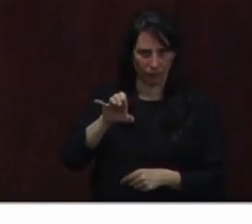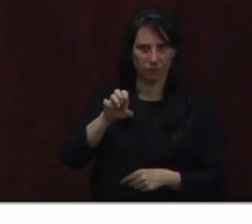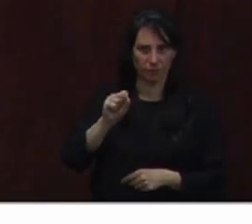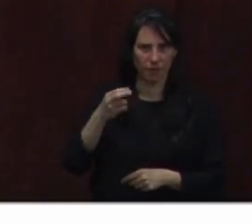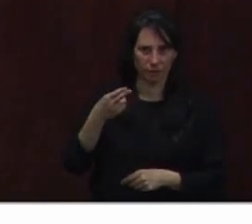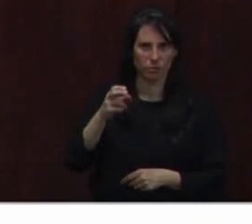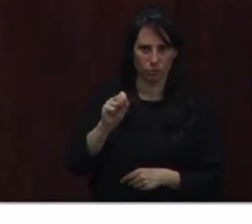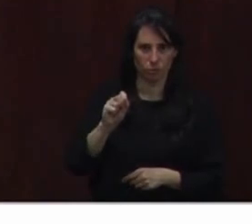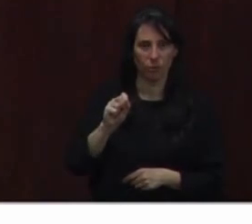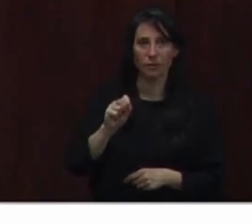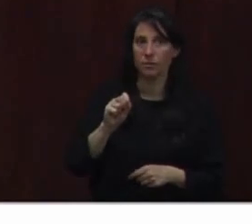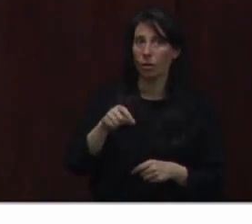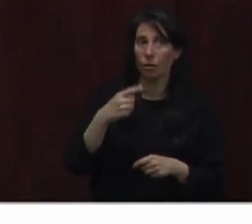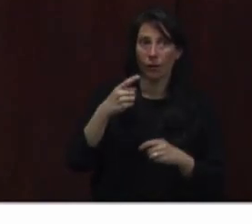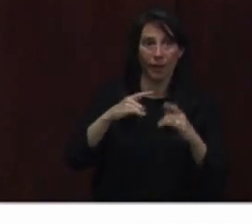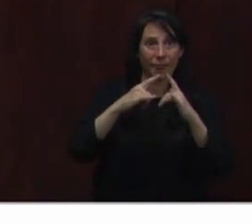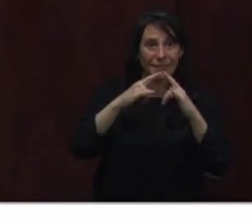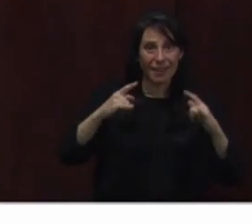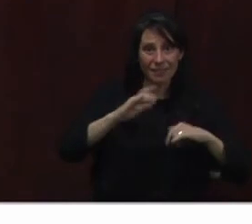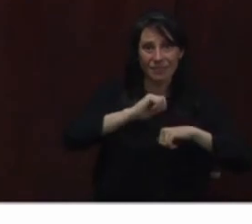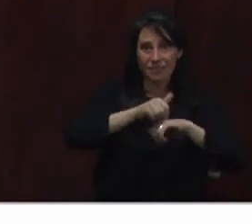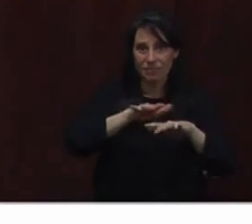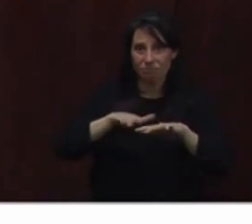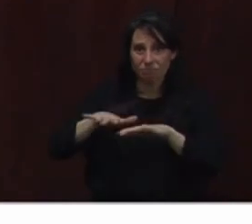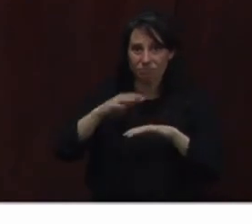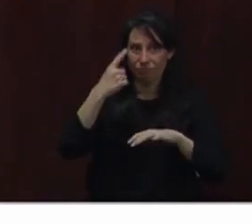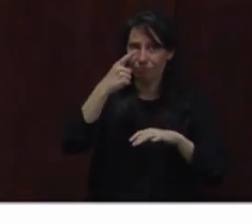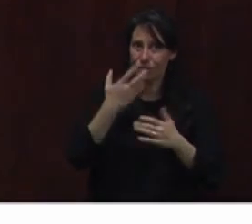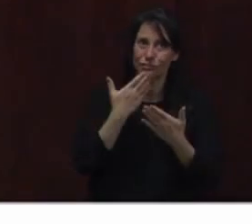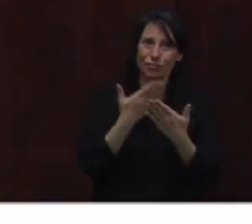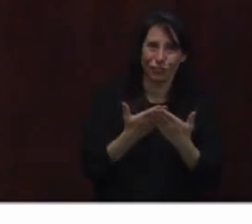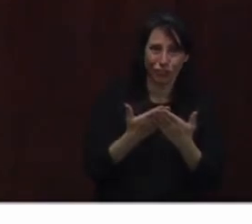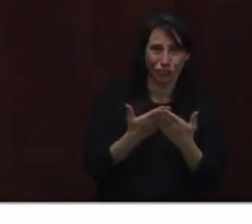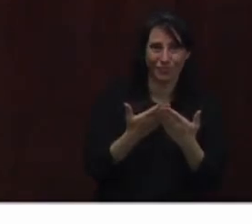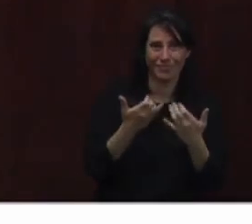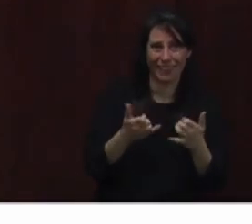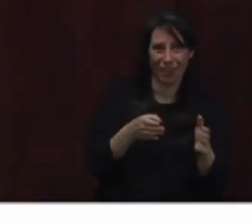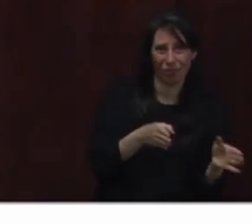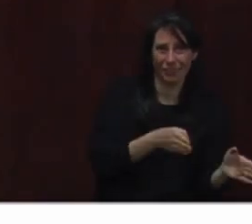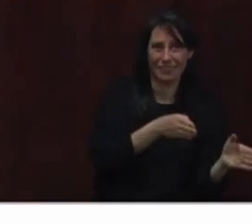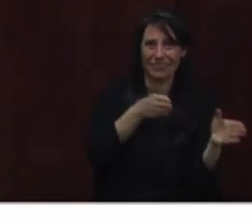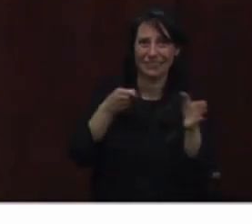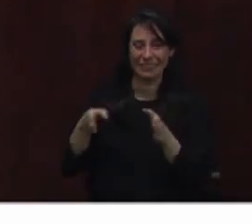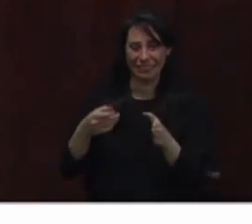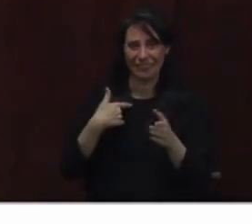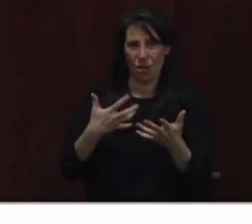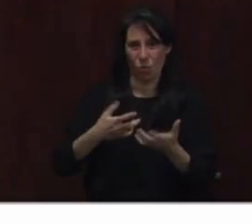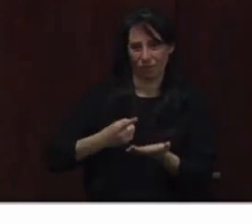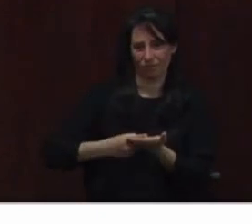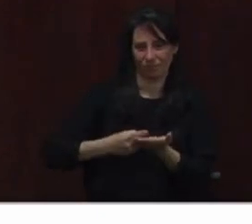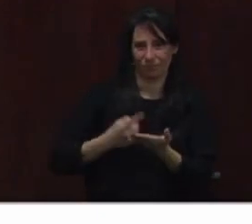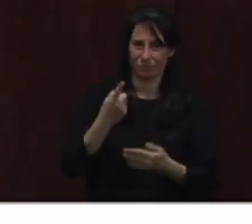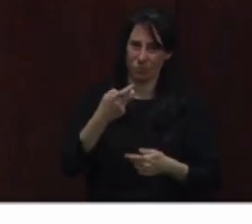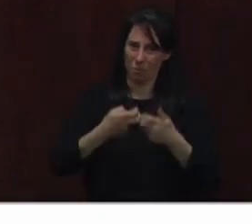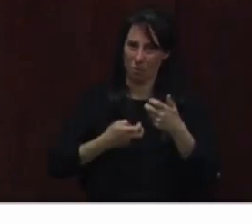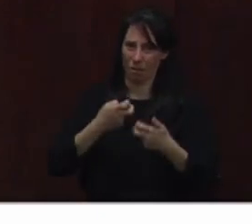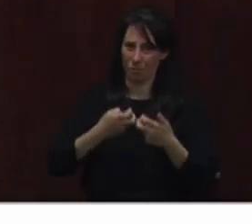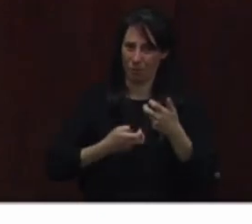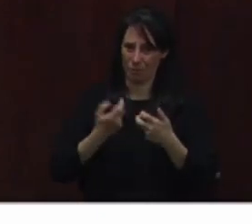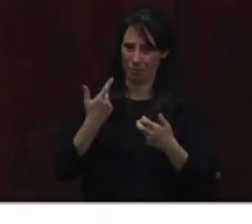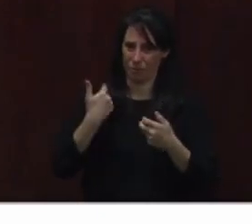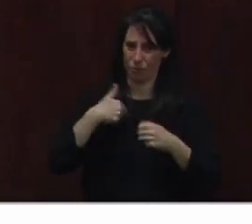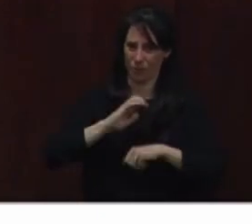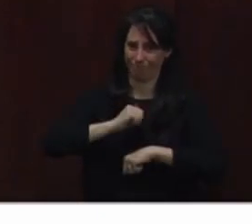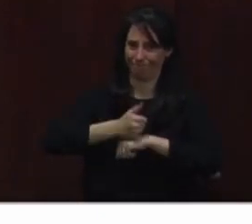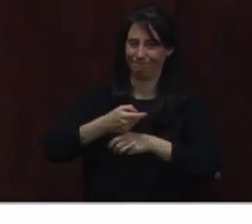and everything arranged. Because I want to talk about a vulnerability for our outdoor operations, and we're